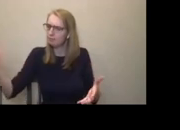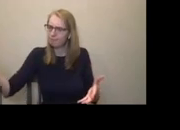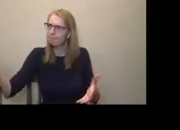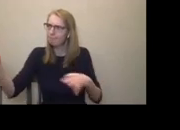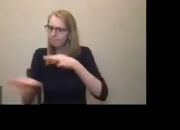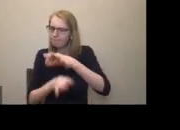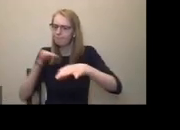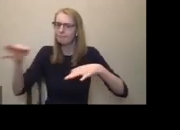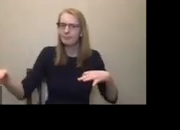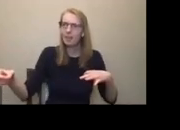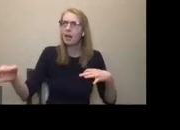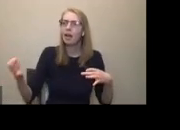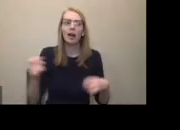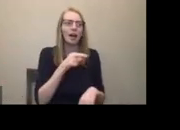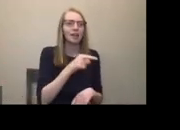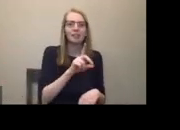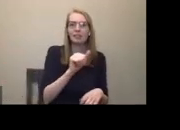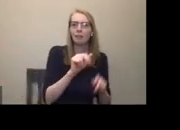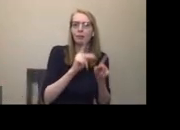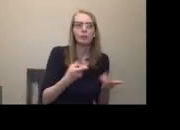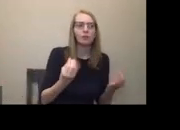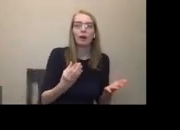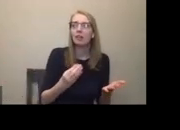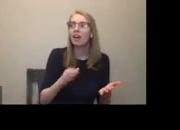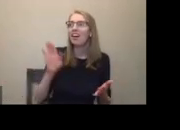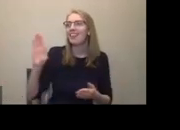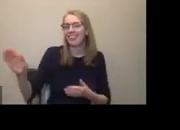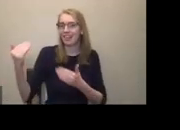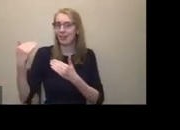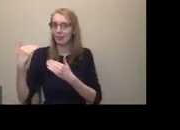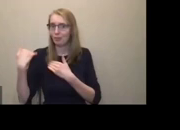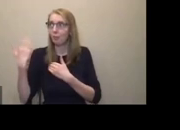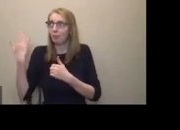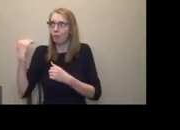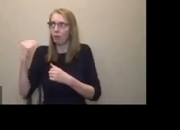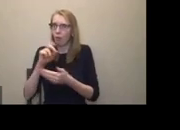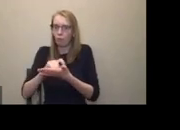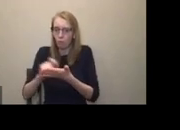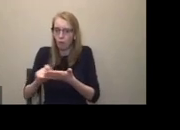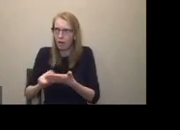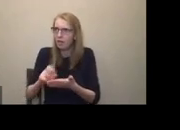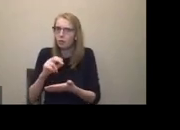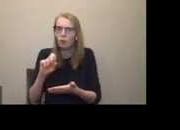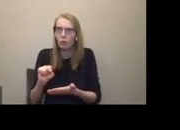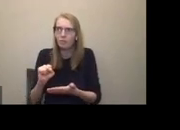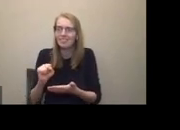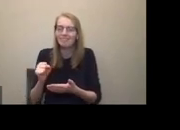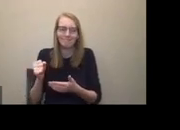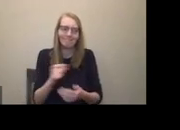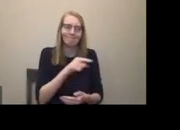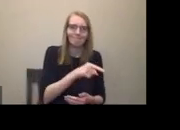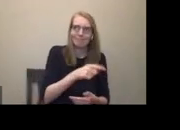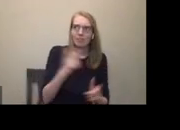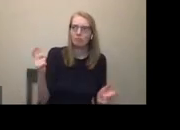do minutes, and you'll do heavy lifting. So you're just trading things off. It's as simple as that. That's how you can be inclusive, and how you can accommodate